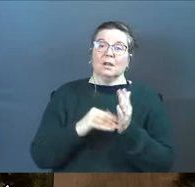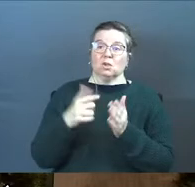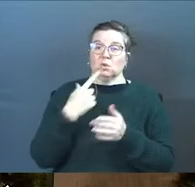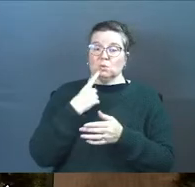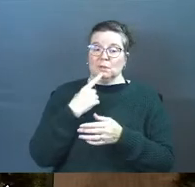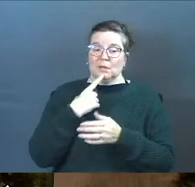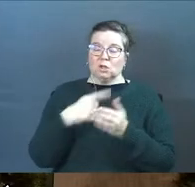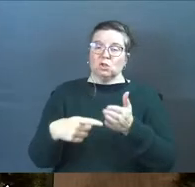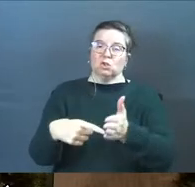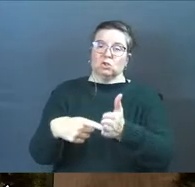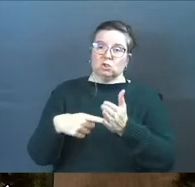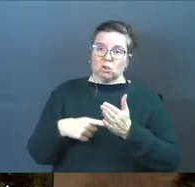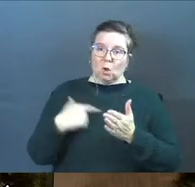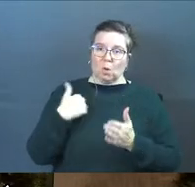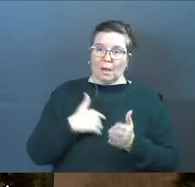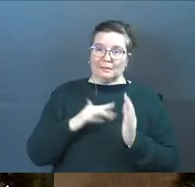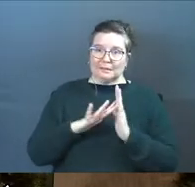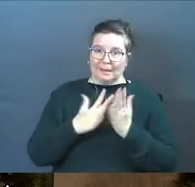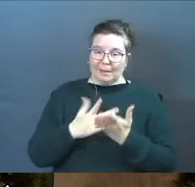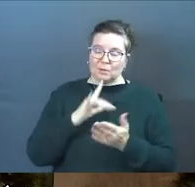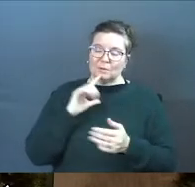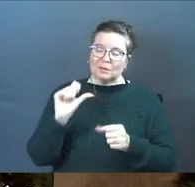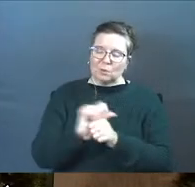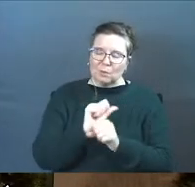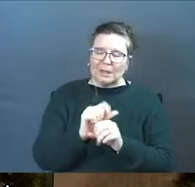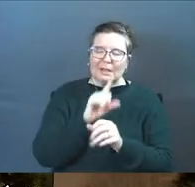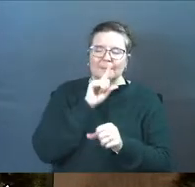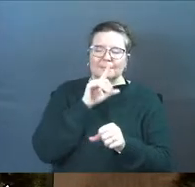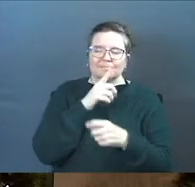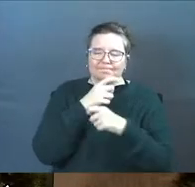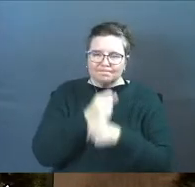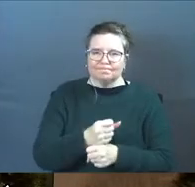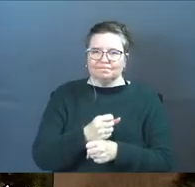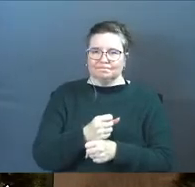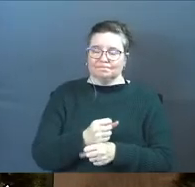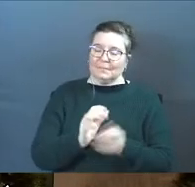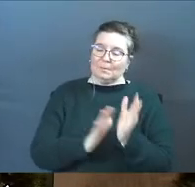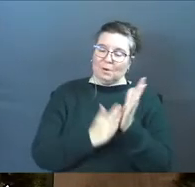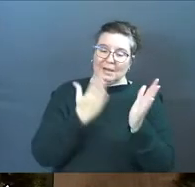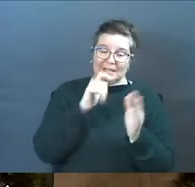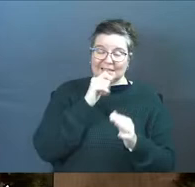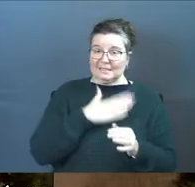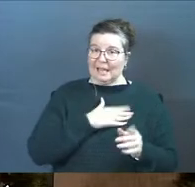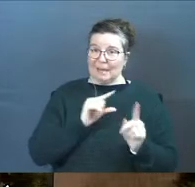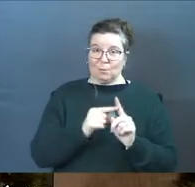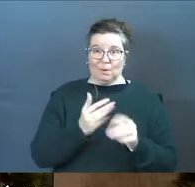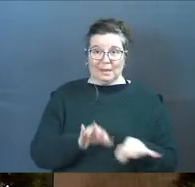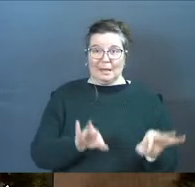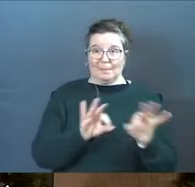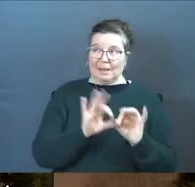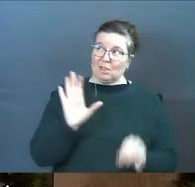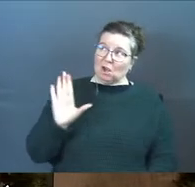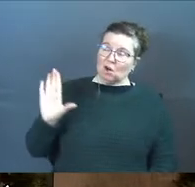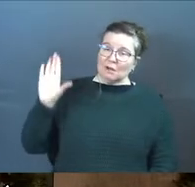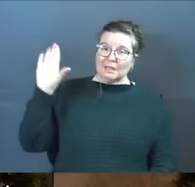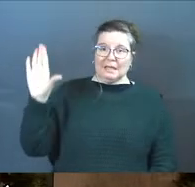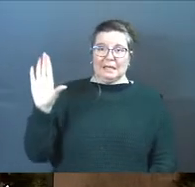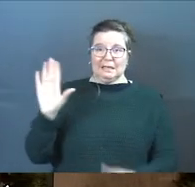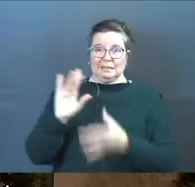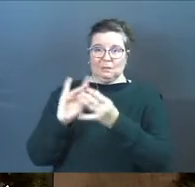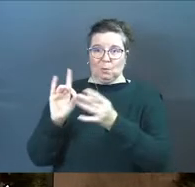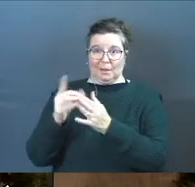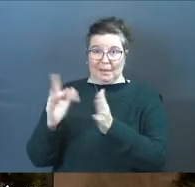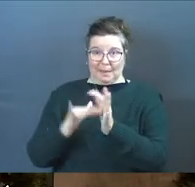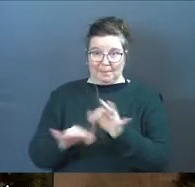that you said, show us Bible so we can really believe this. Praise God. Because it's not my words that matter. They are his words that matter.